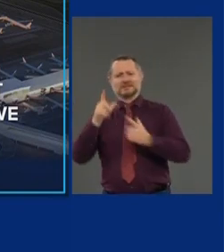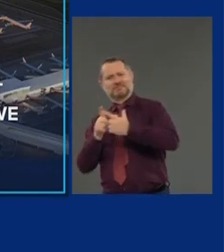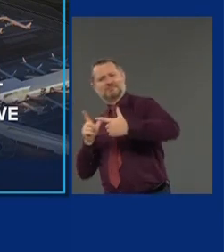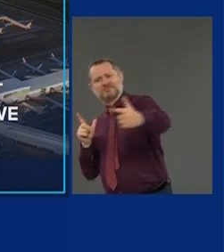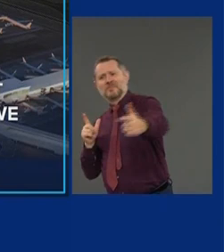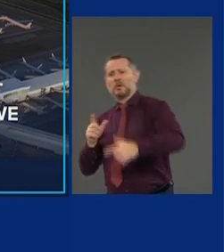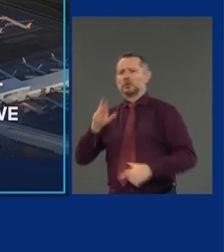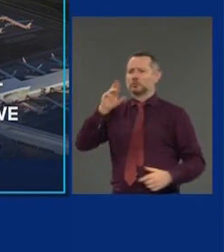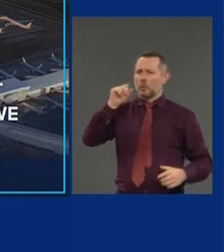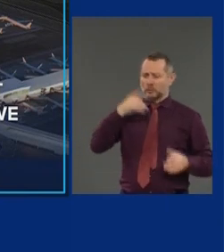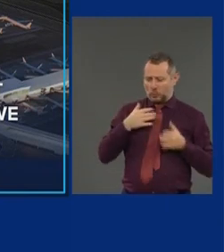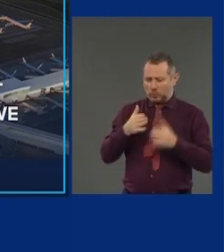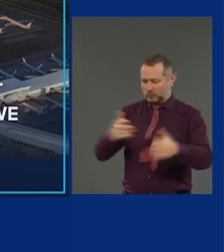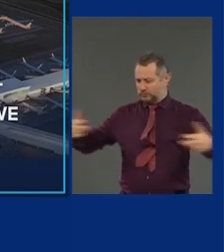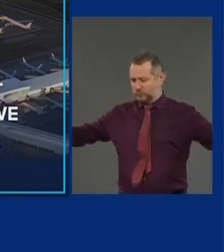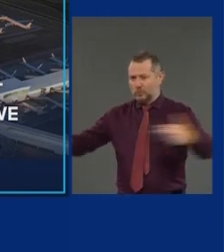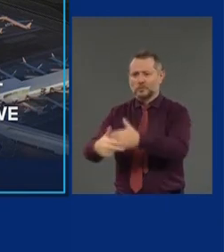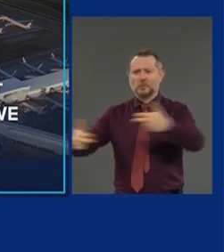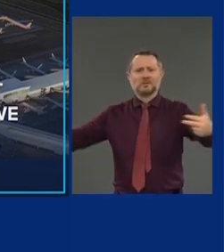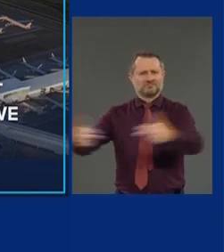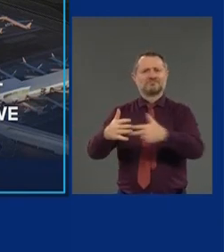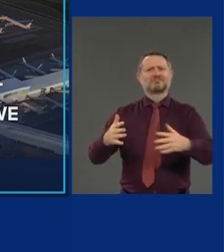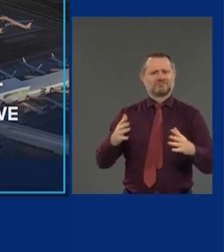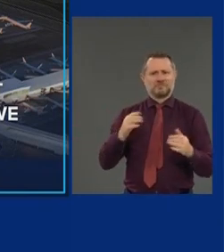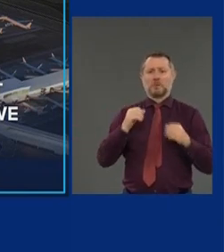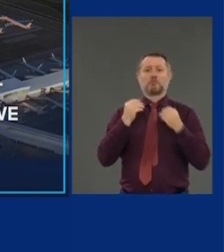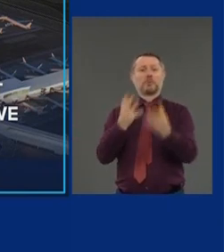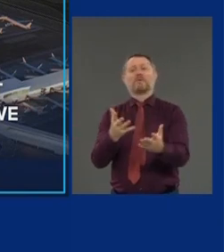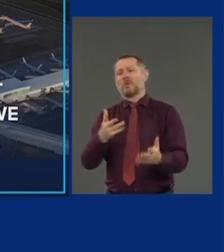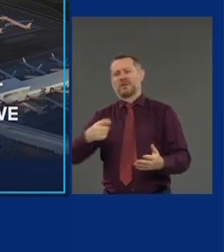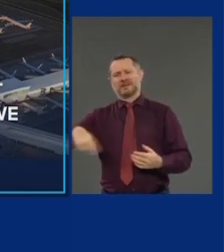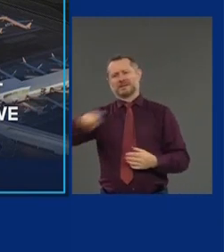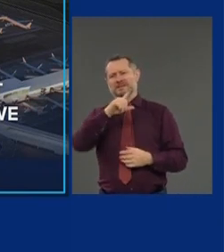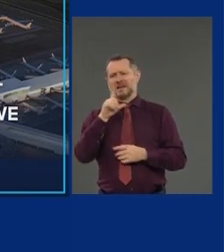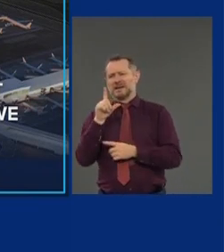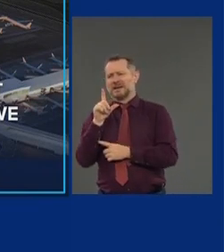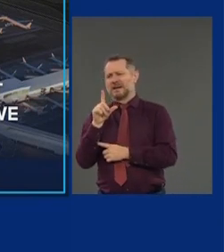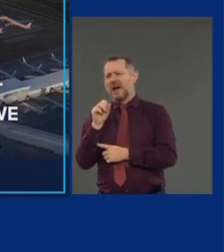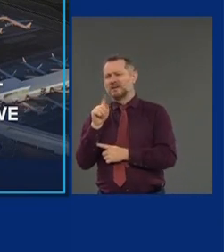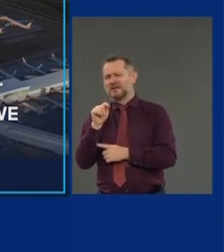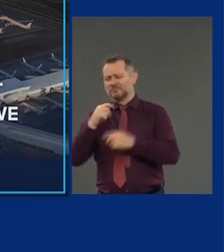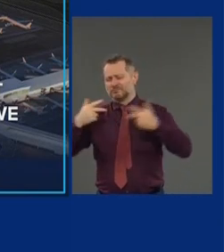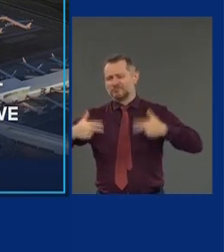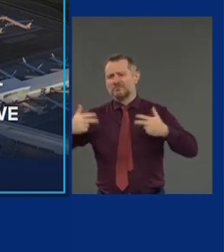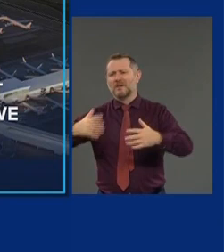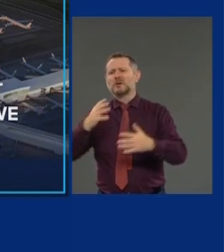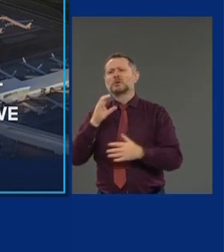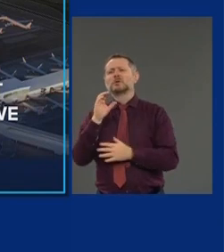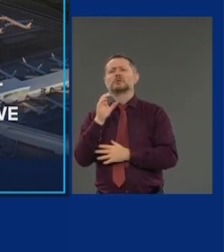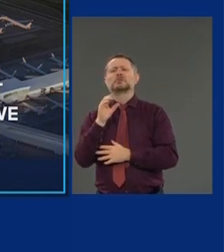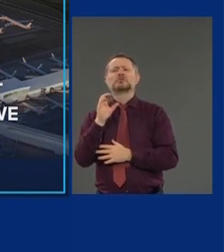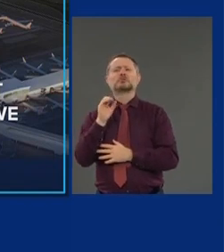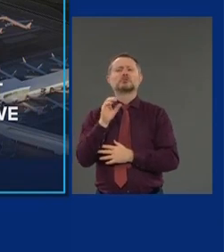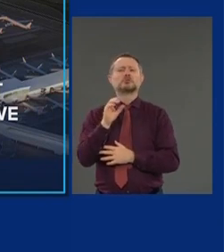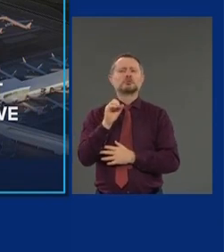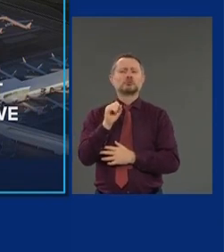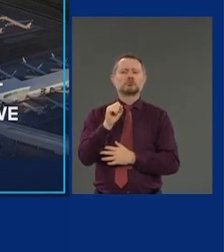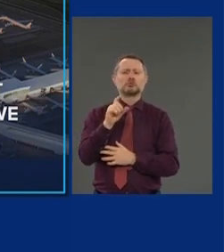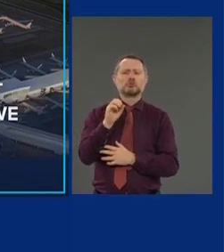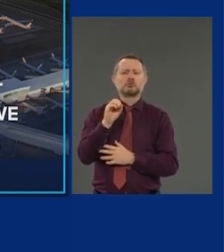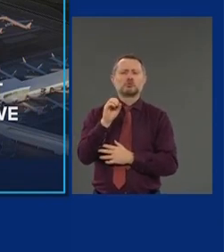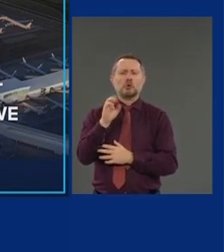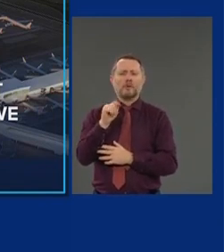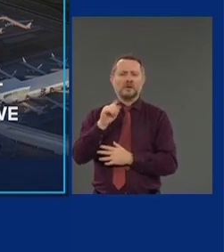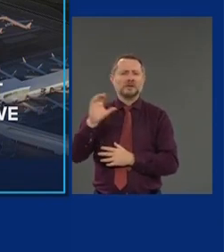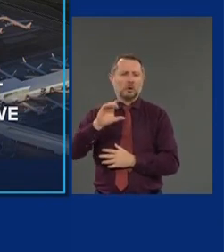travelers with a 21st century airport experience. A far cry from Joe Biden's famous condemnation of the